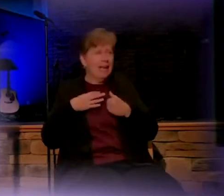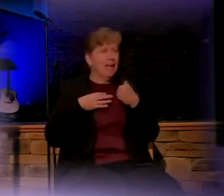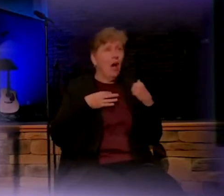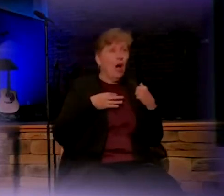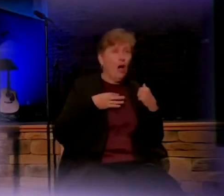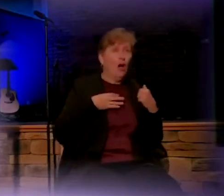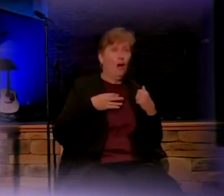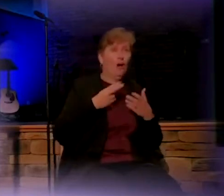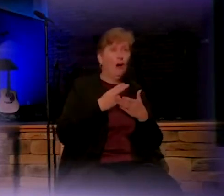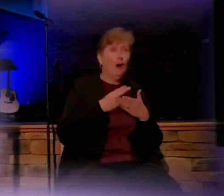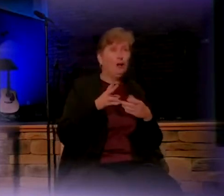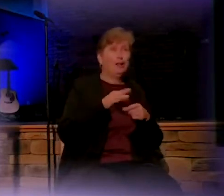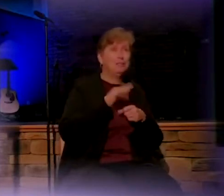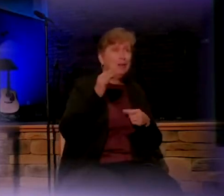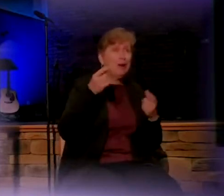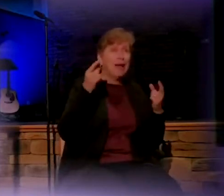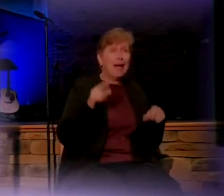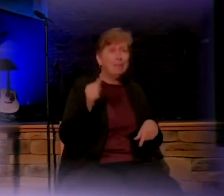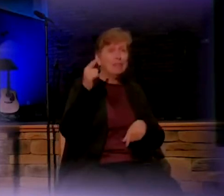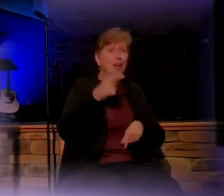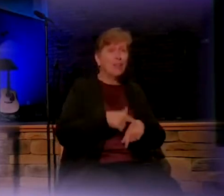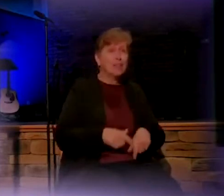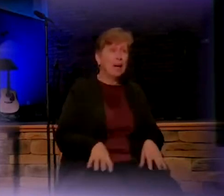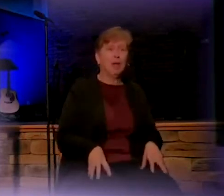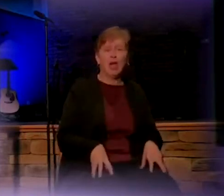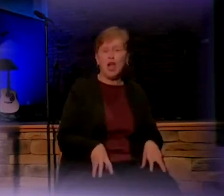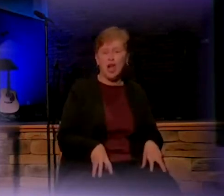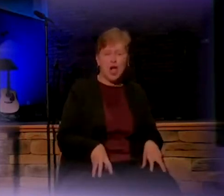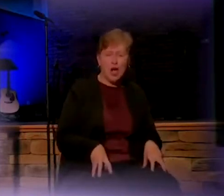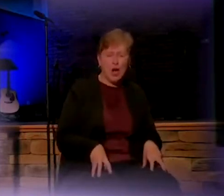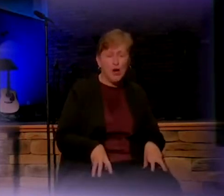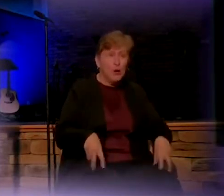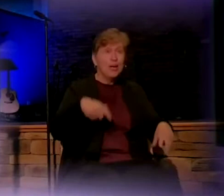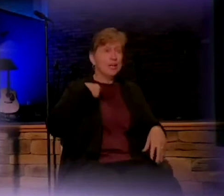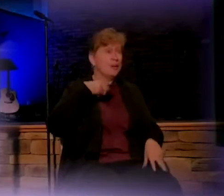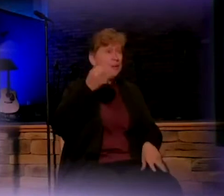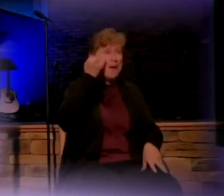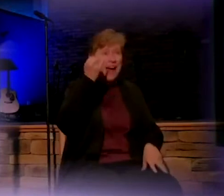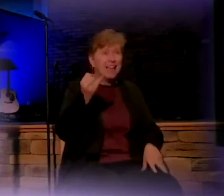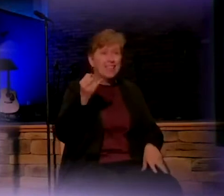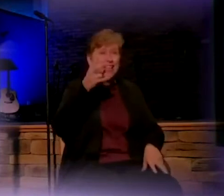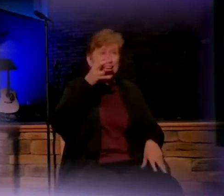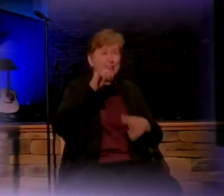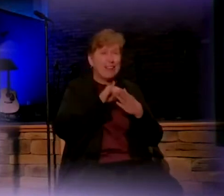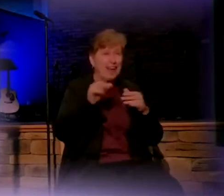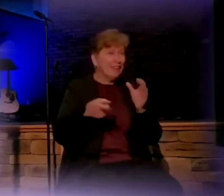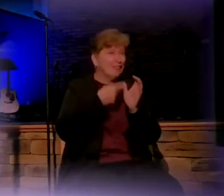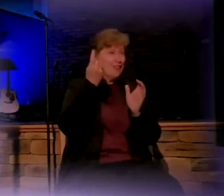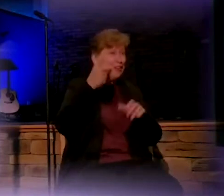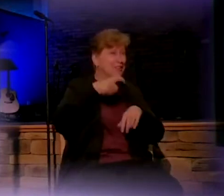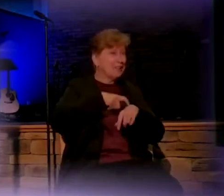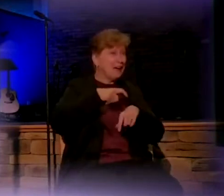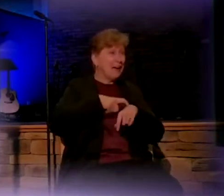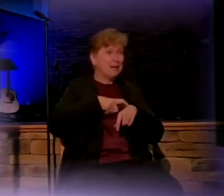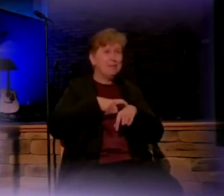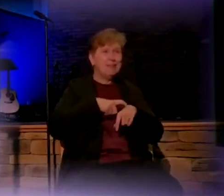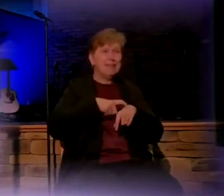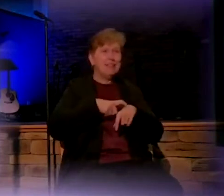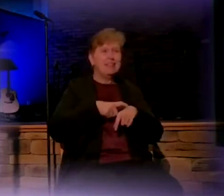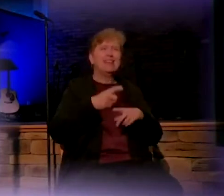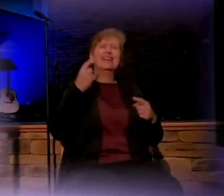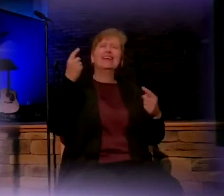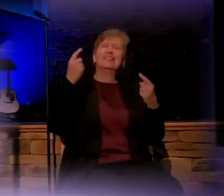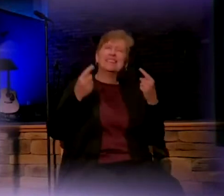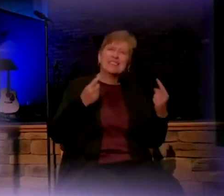the Holy Spirit. Happens all the time. Can you imagine hearing that for the first time? And yet, I want you to just